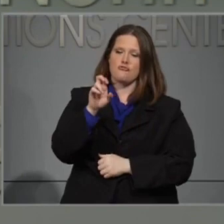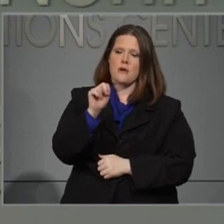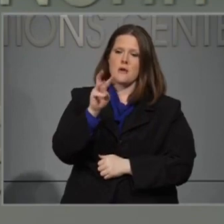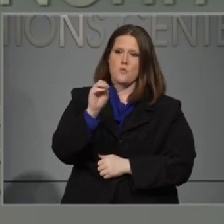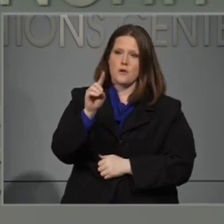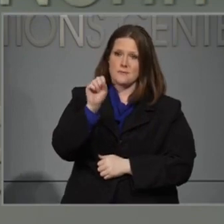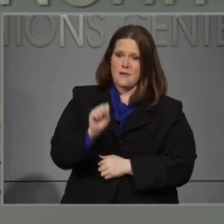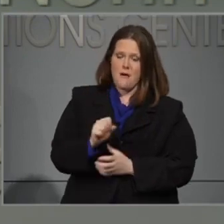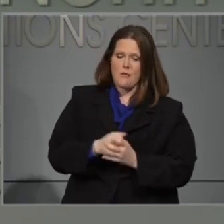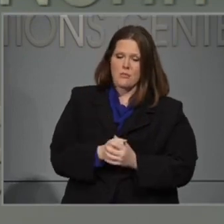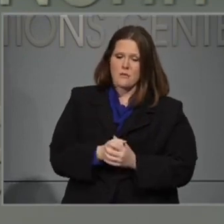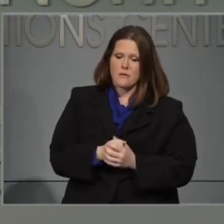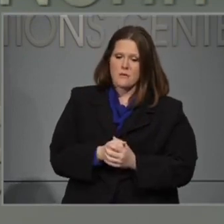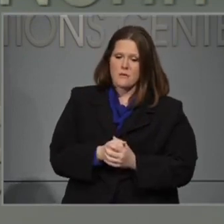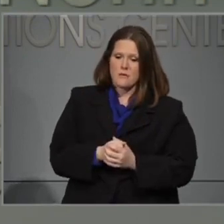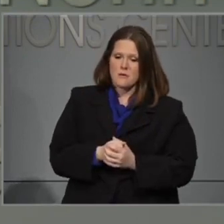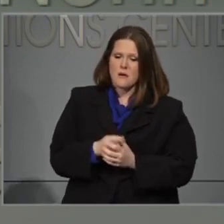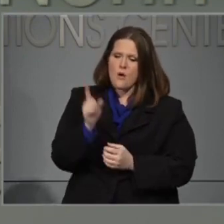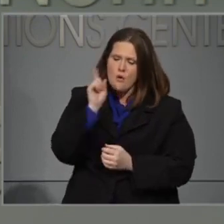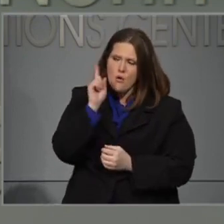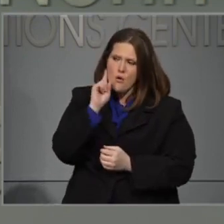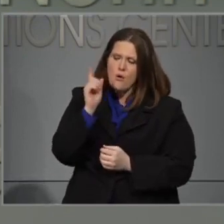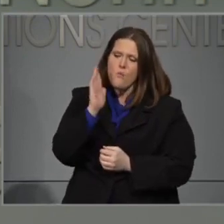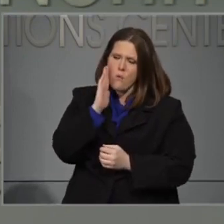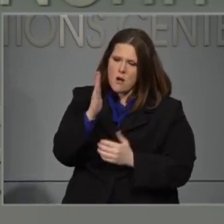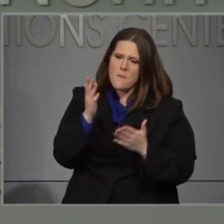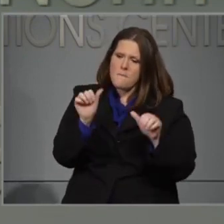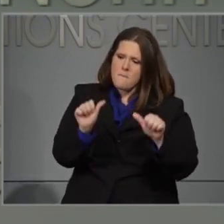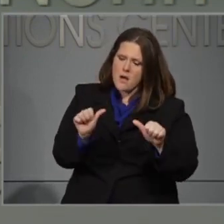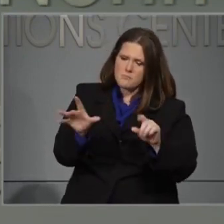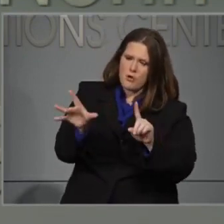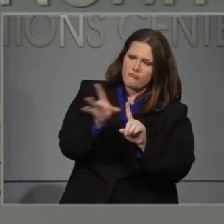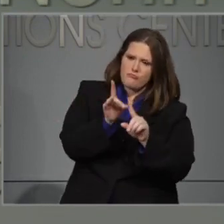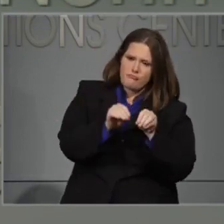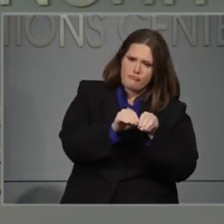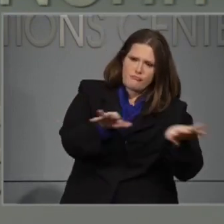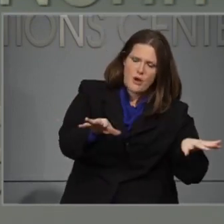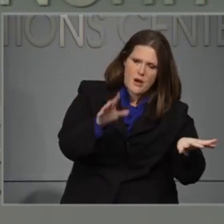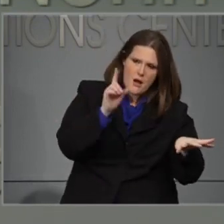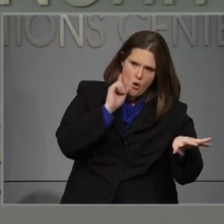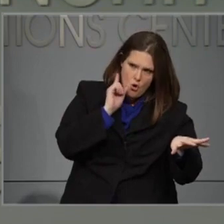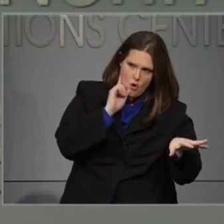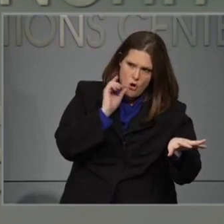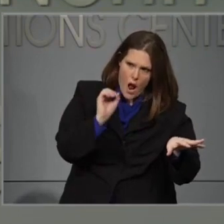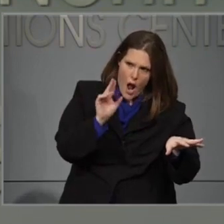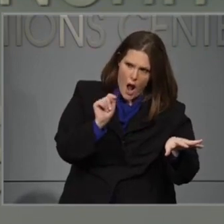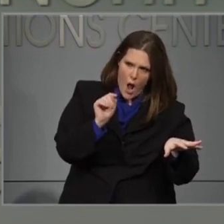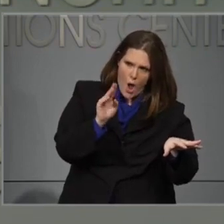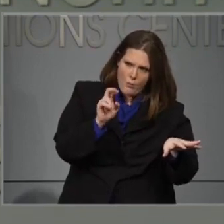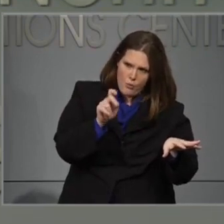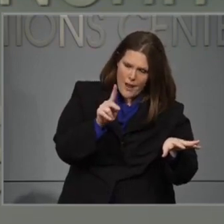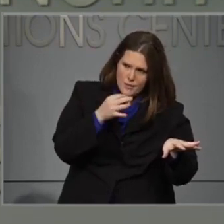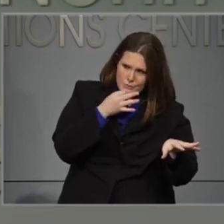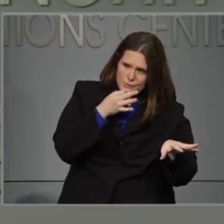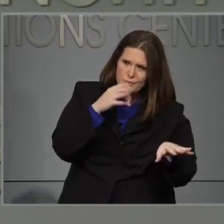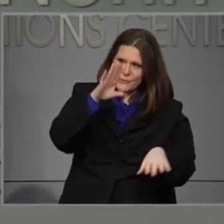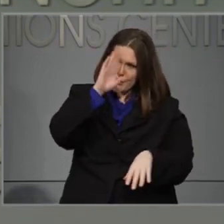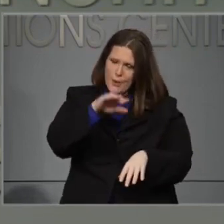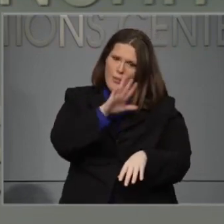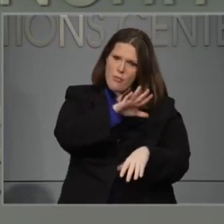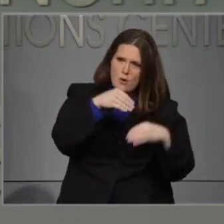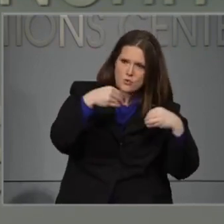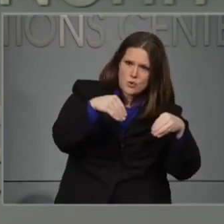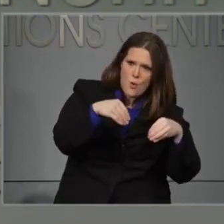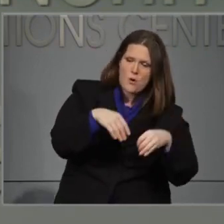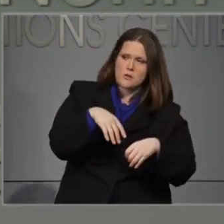there would likely be outbreaks somewhere. And we haven't really heard of them in relation to either stores or restaurants or